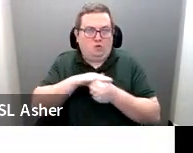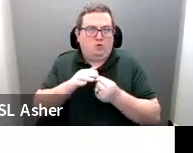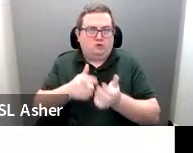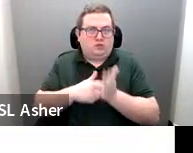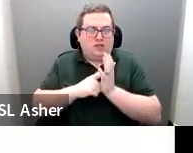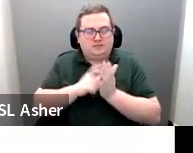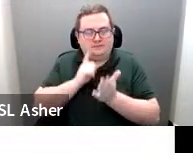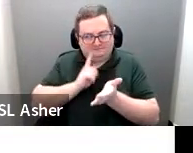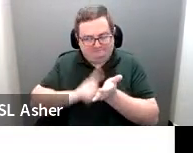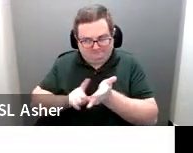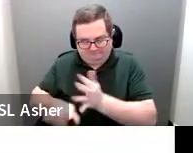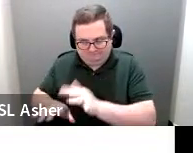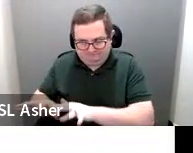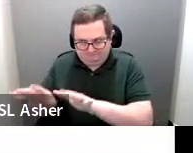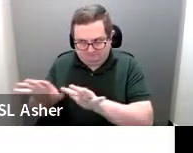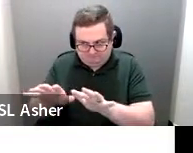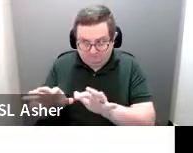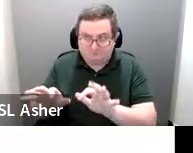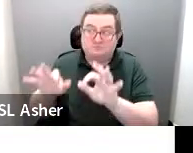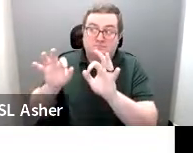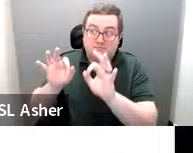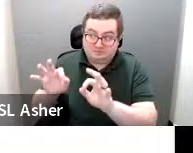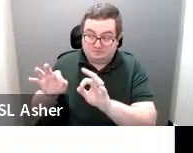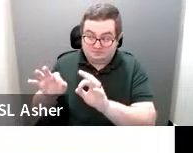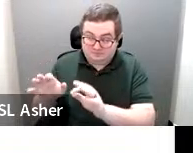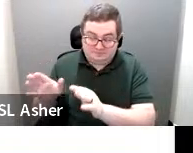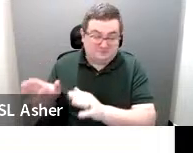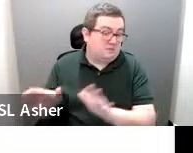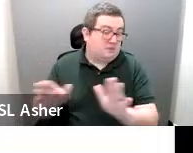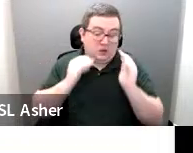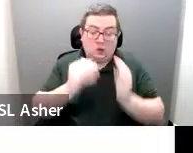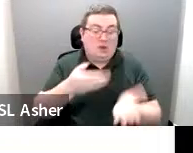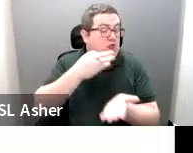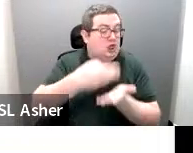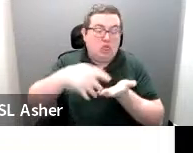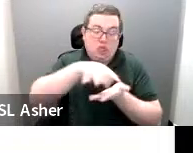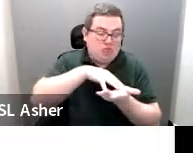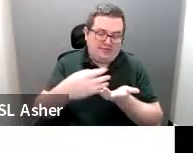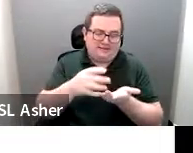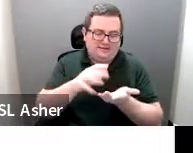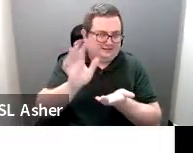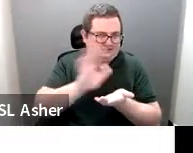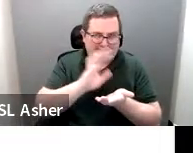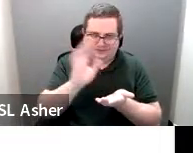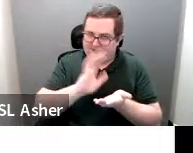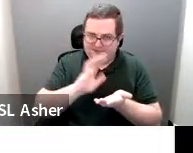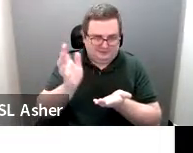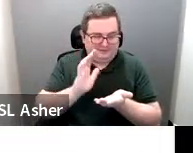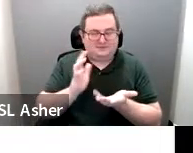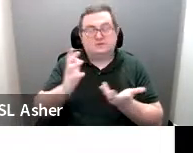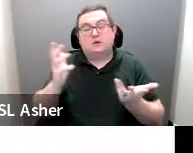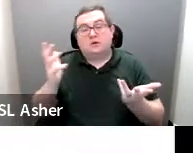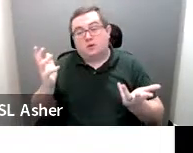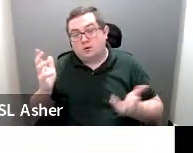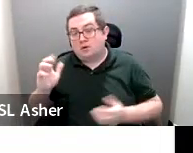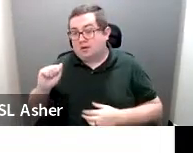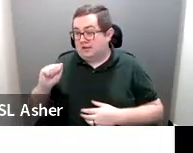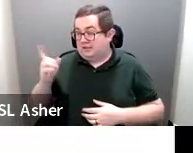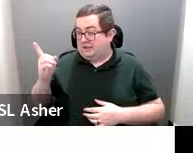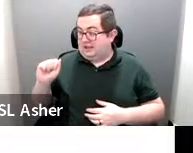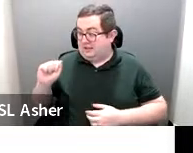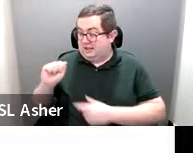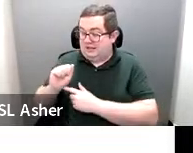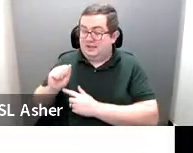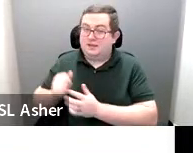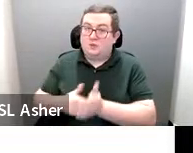before you start just marking them any way you want, even though as far as the ADA is concerned,